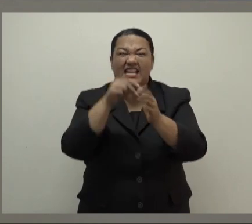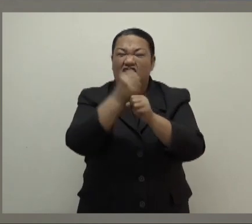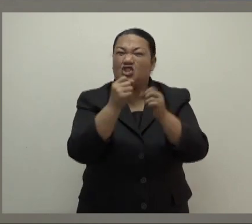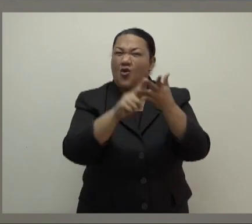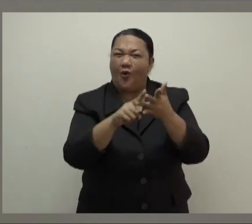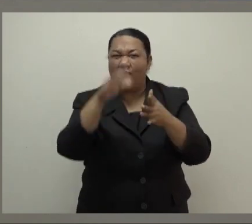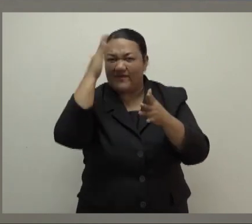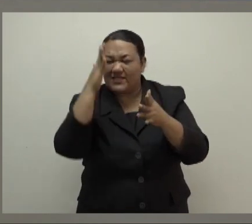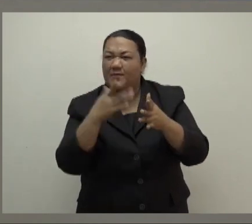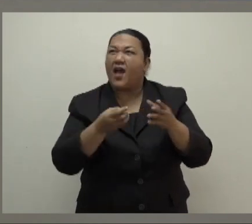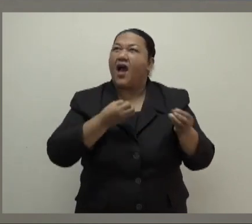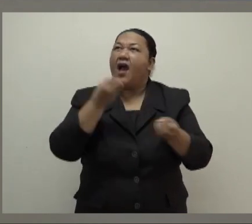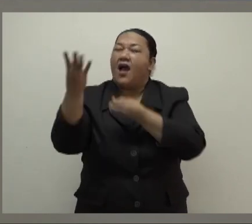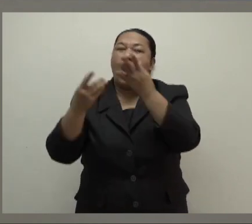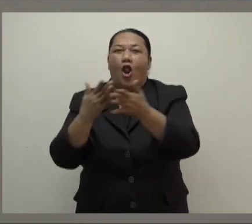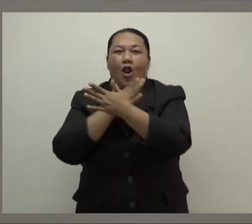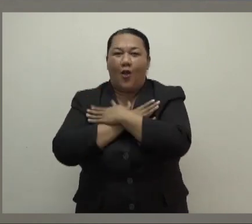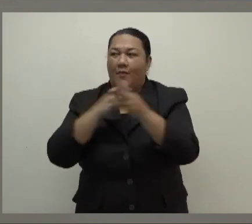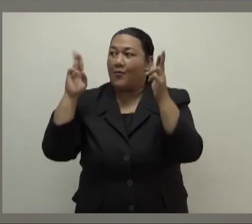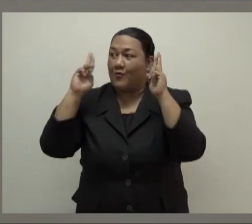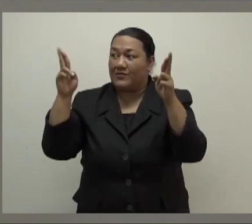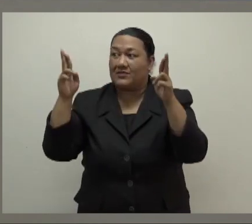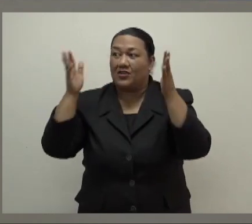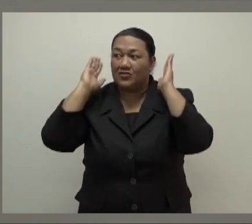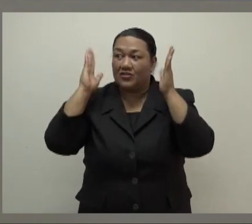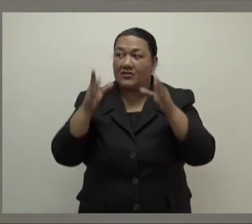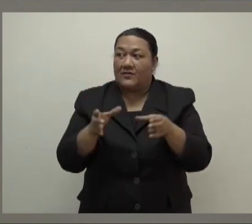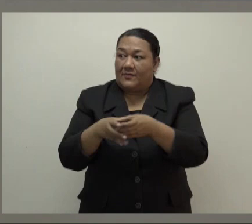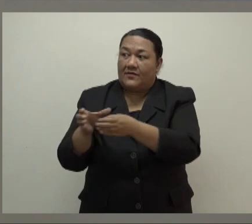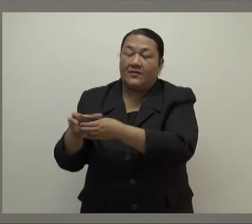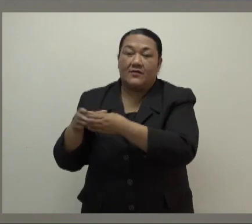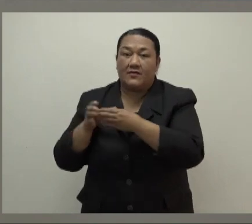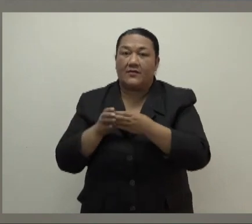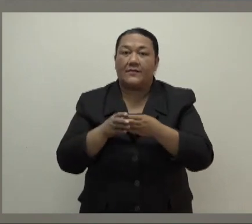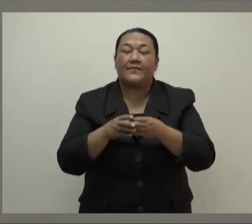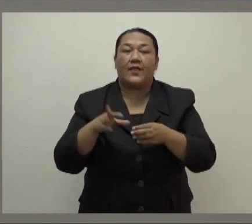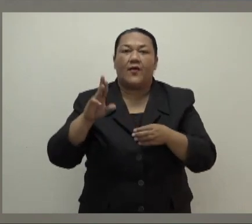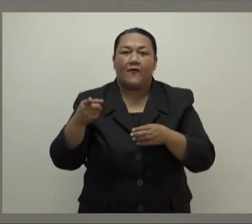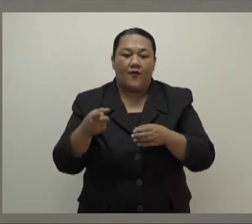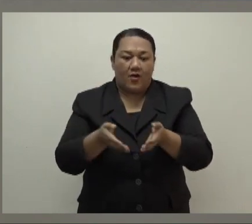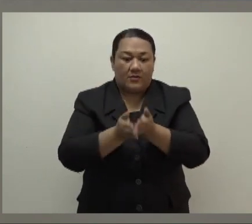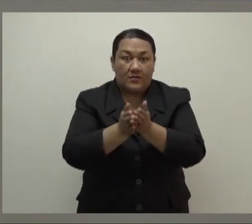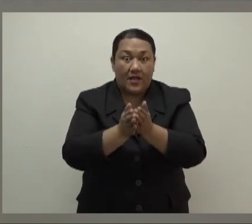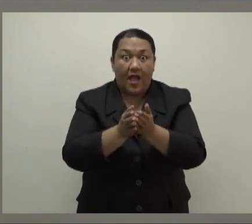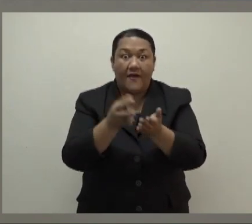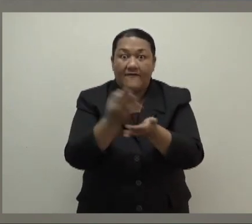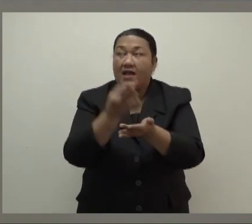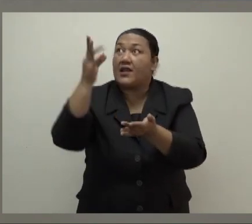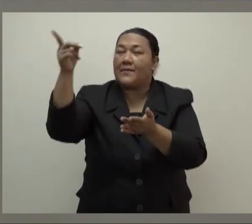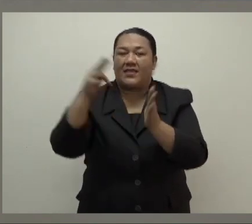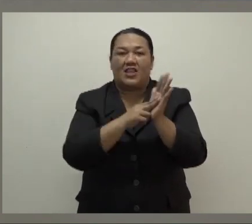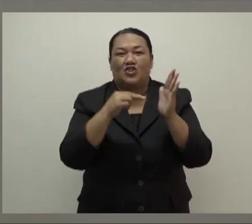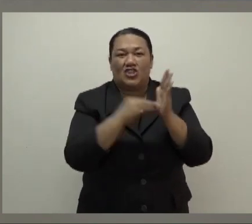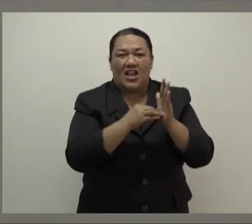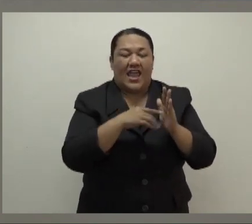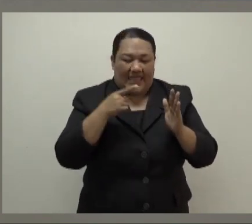groups and our Tongan community in Fiji arrived on Tongan shores aboard a Fijian vessel funded by the New Zealand government.